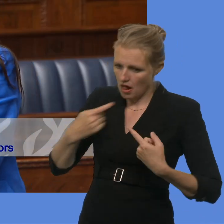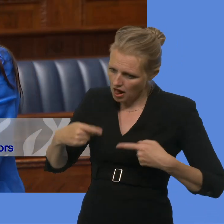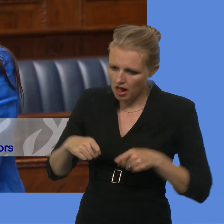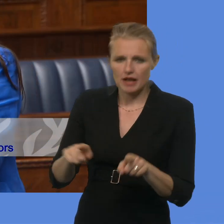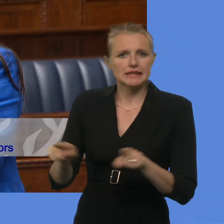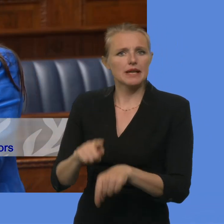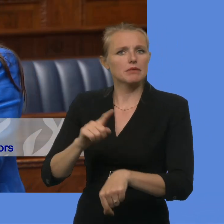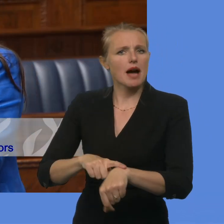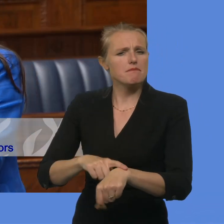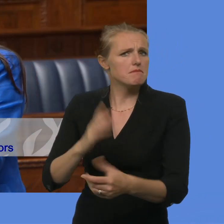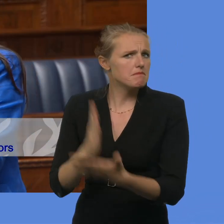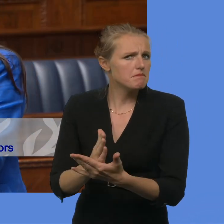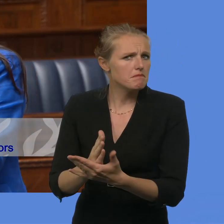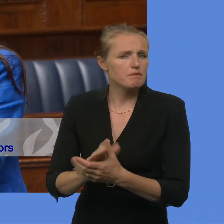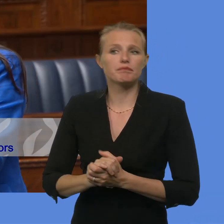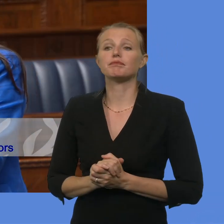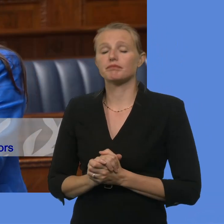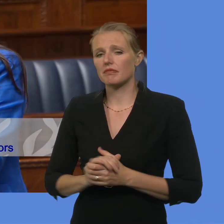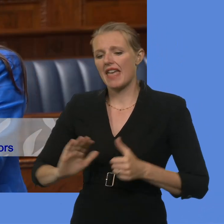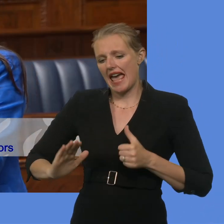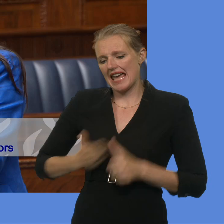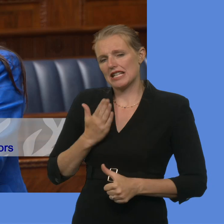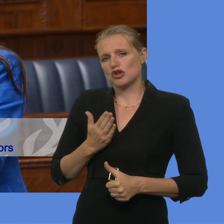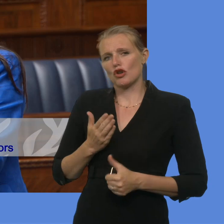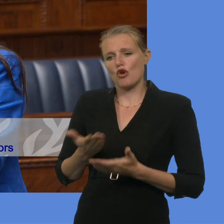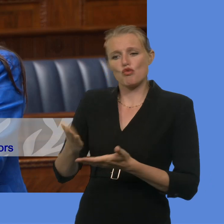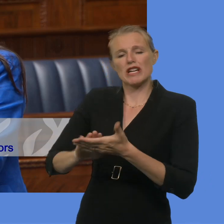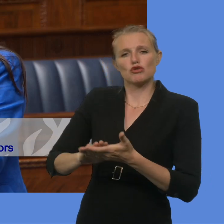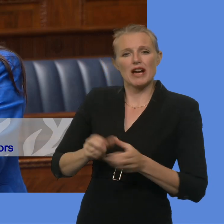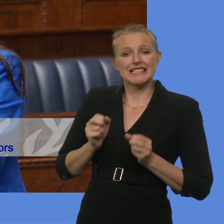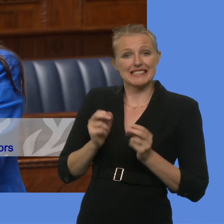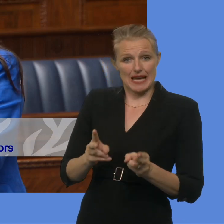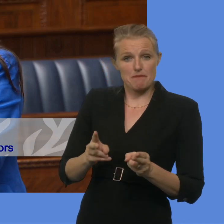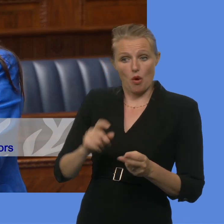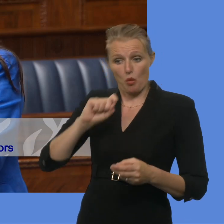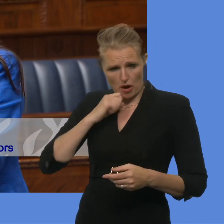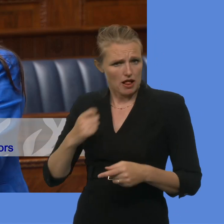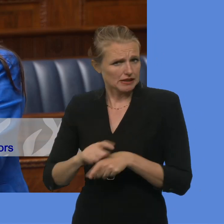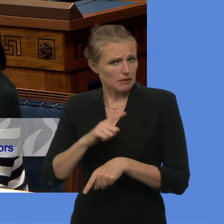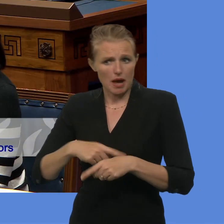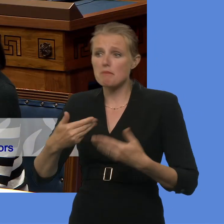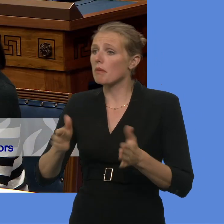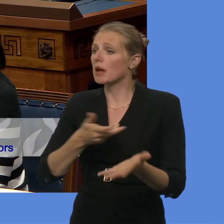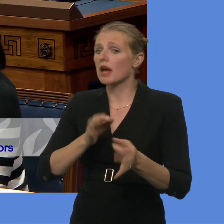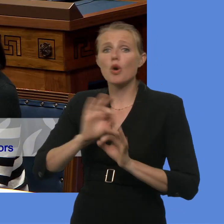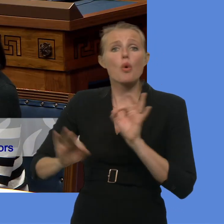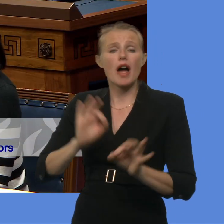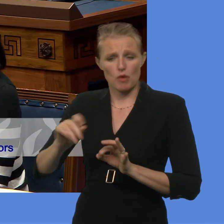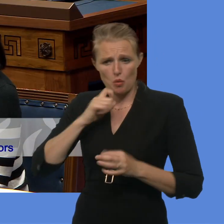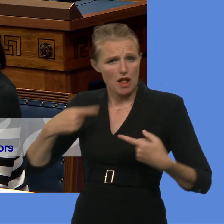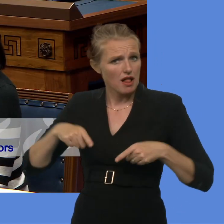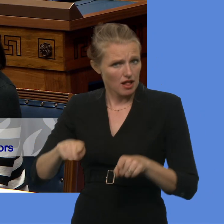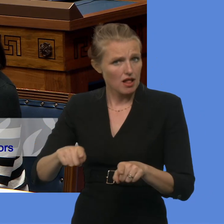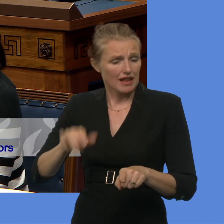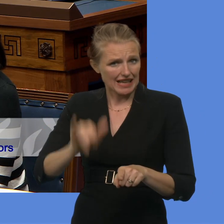of this in the sense of that the initial redress scheme in terms of the standardised payment will be sitting alongside the public inquiry. And you are absolutely